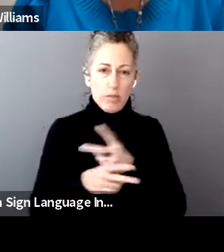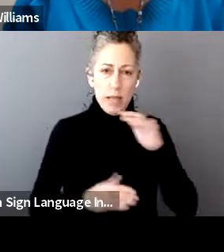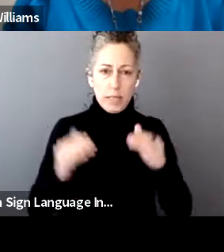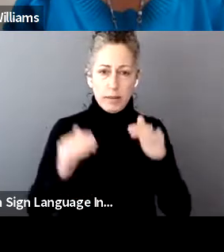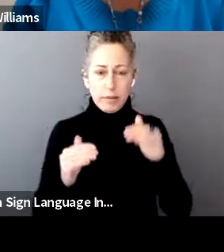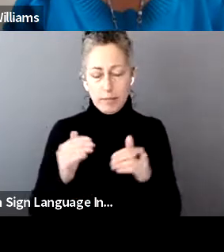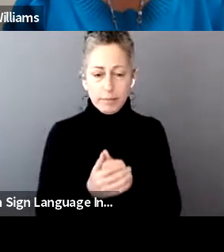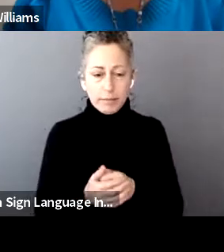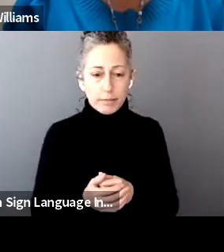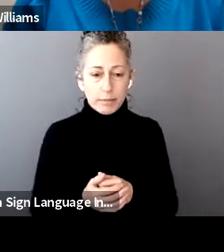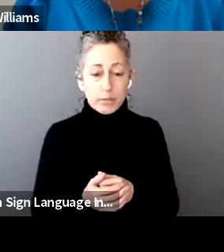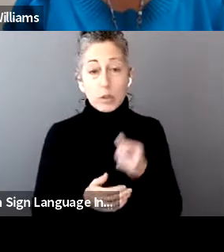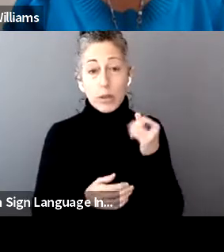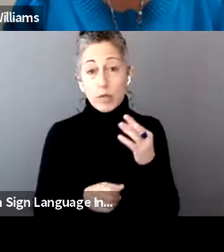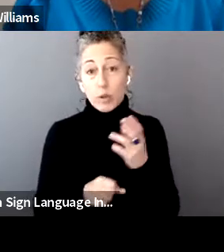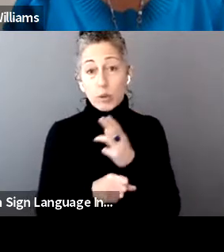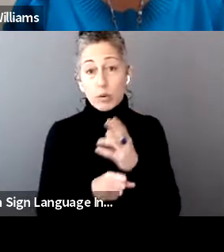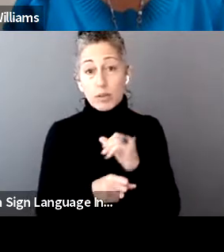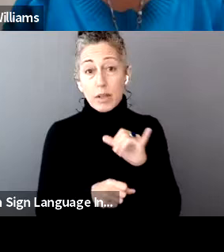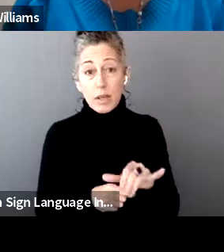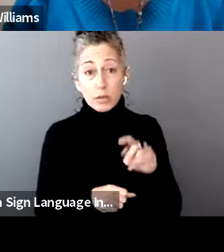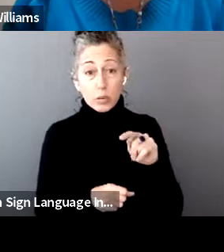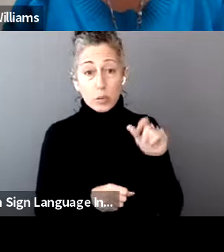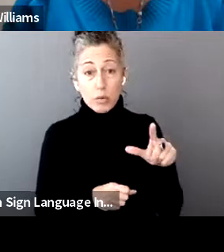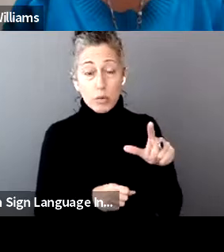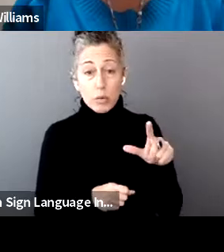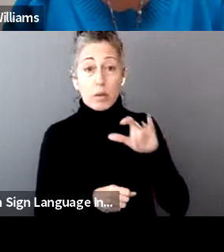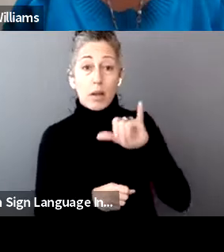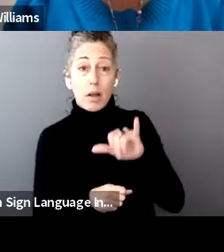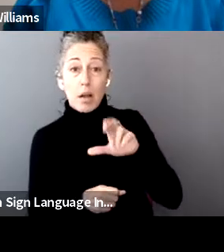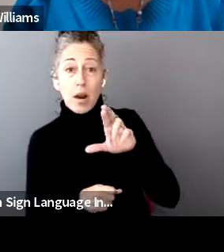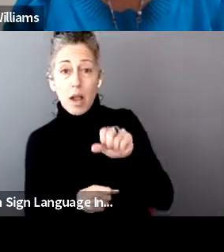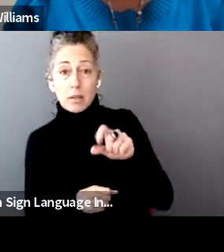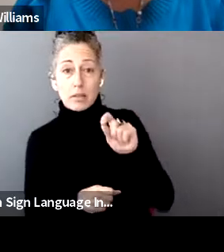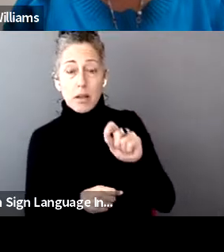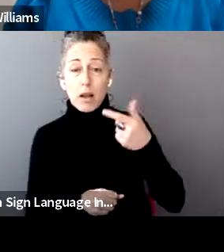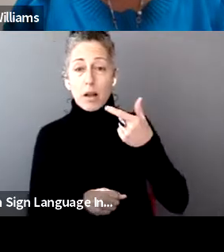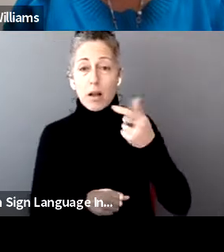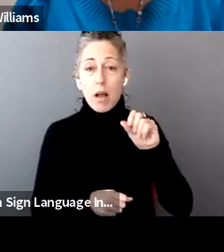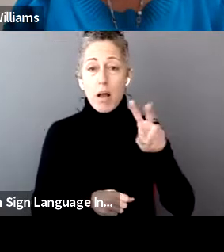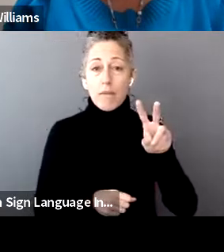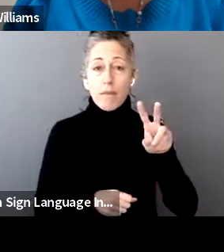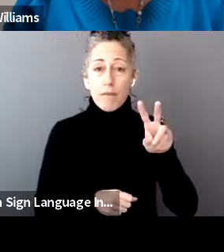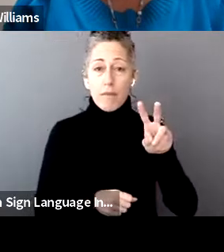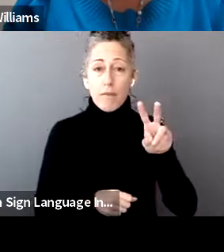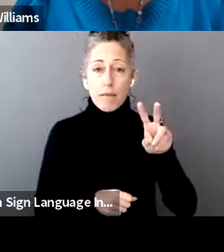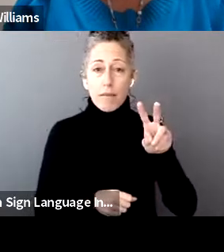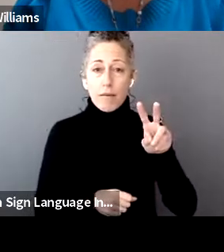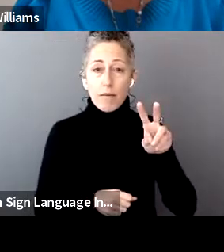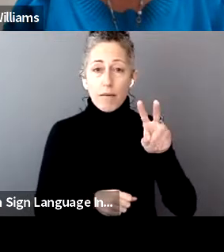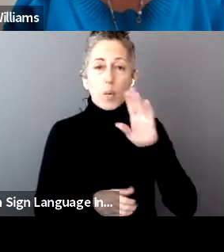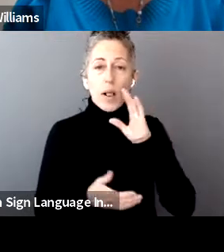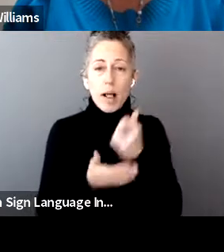if you use that tool at IRS.gov, tax withholding estimator, it can help you fill out that W-4